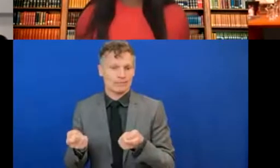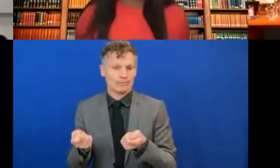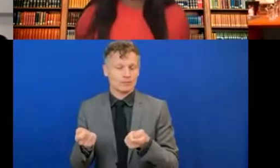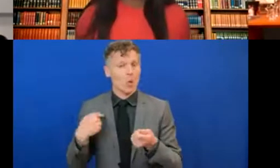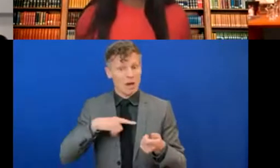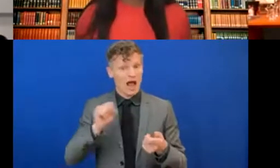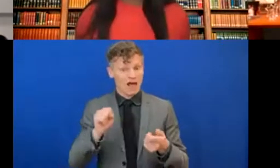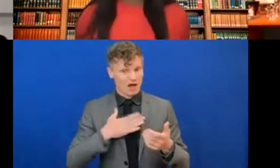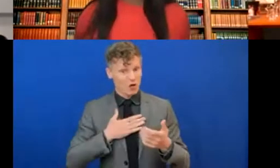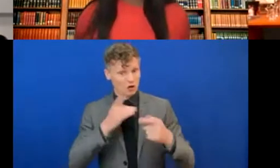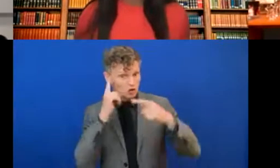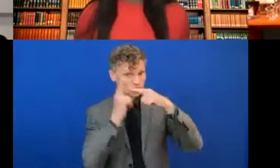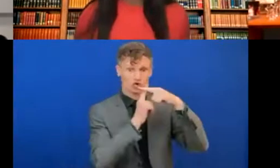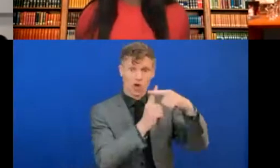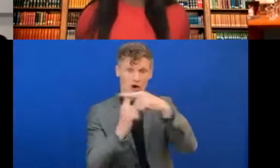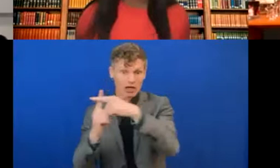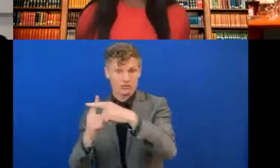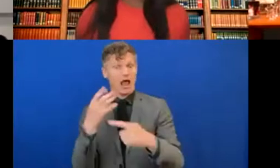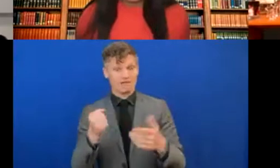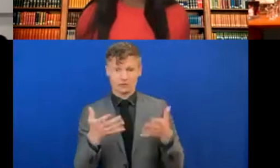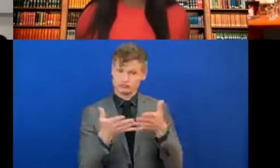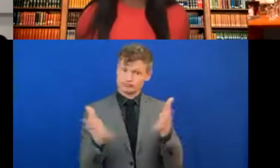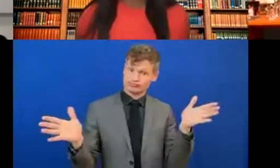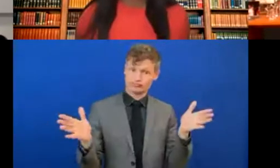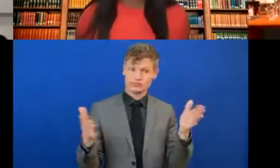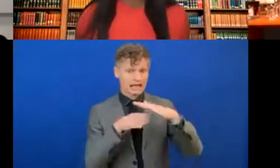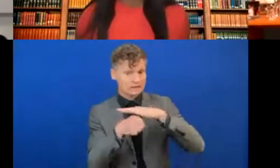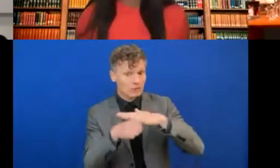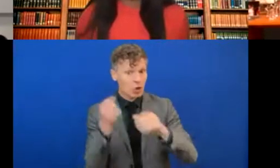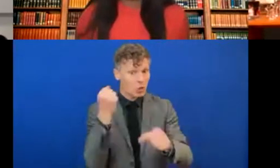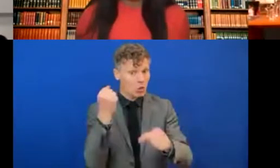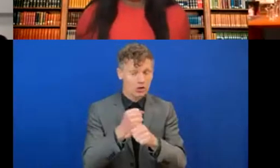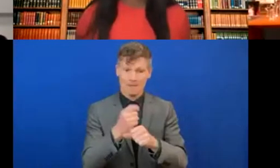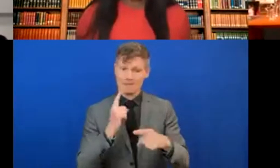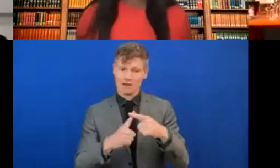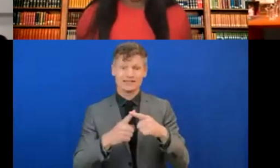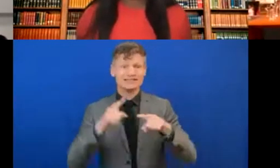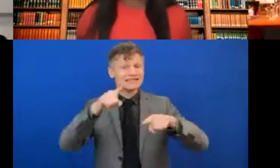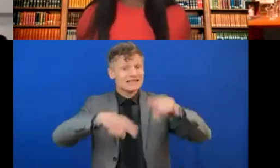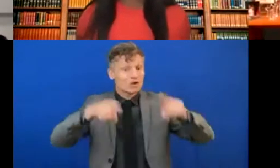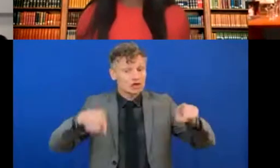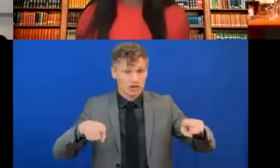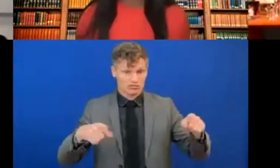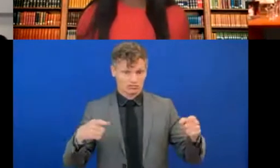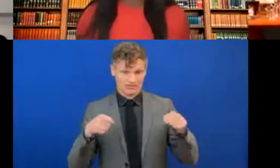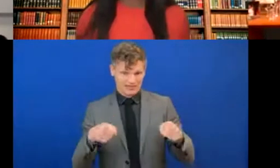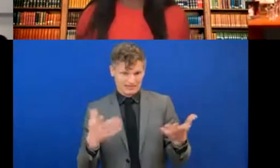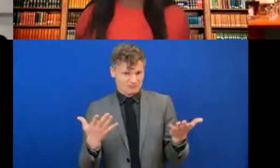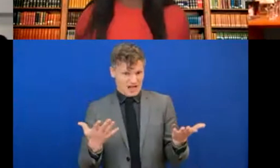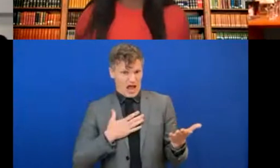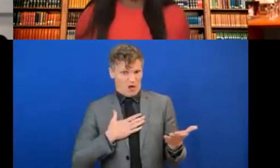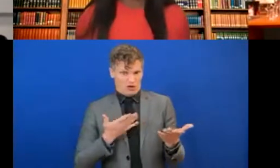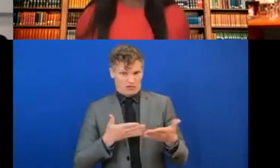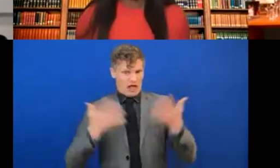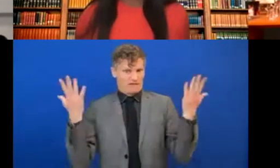communicate that diversity is our reality. Inclusion is a choice. And we ask all of our employees to make this choice